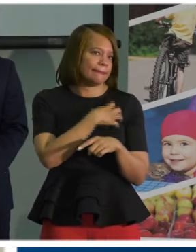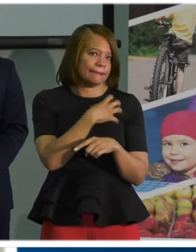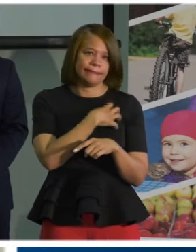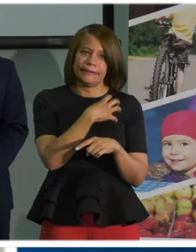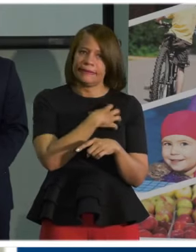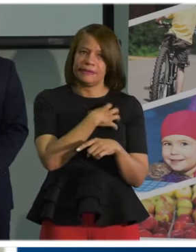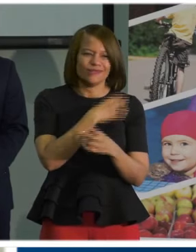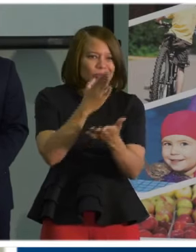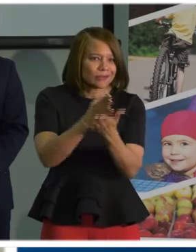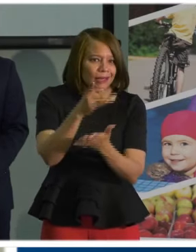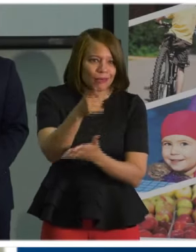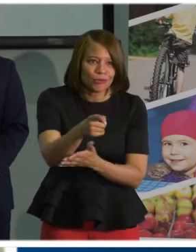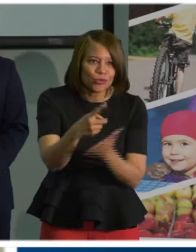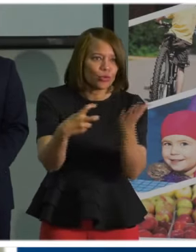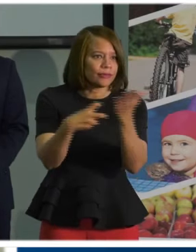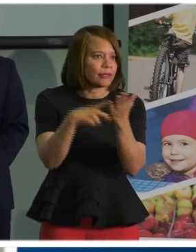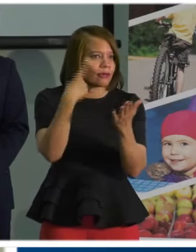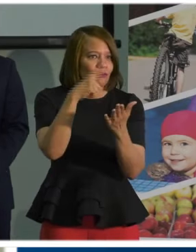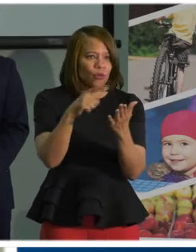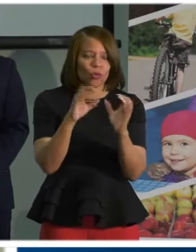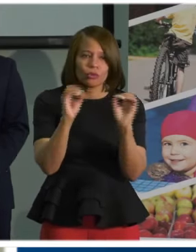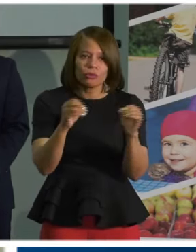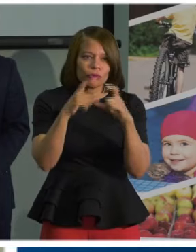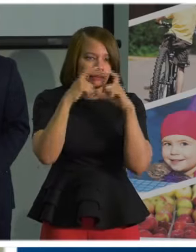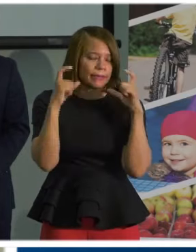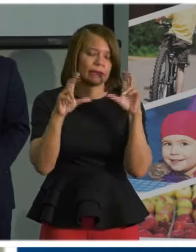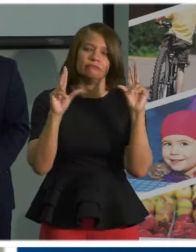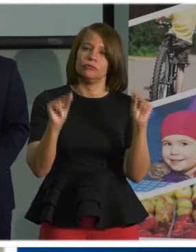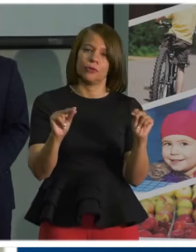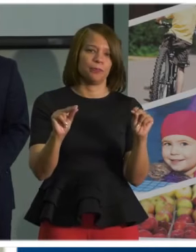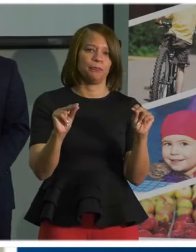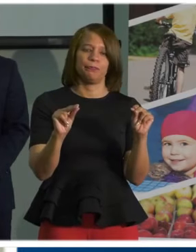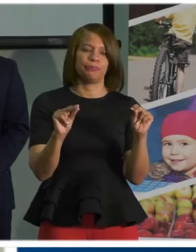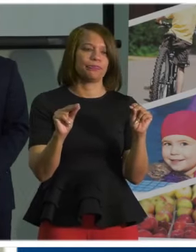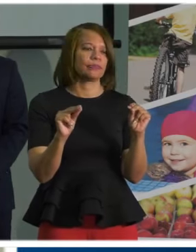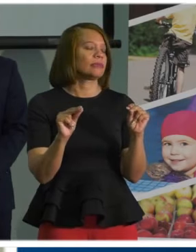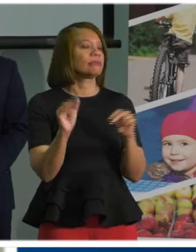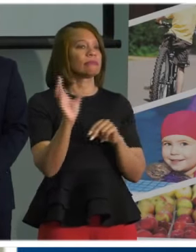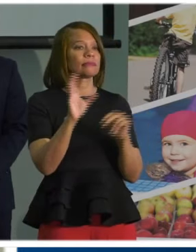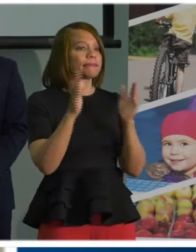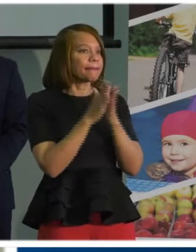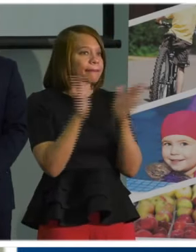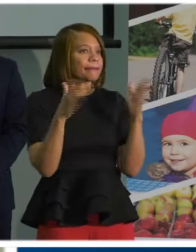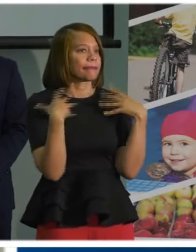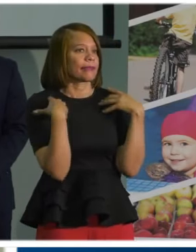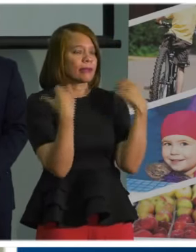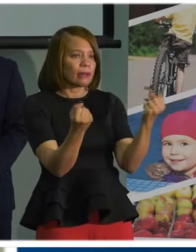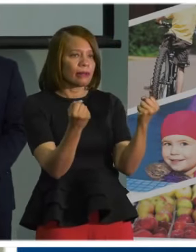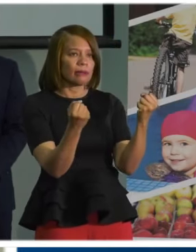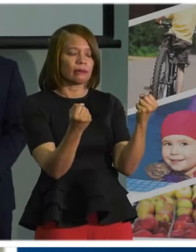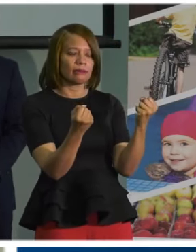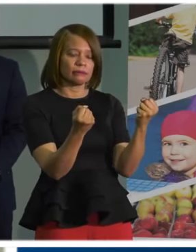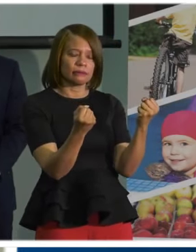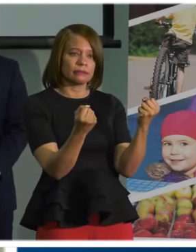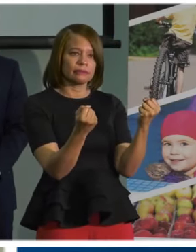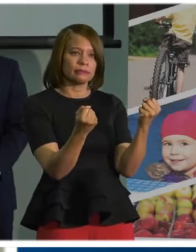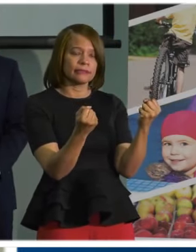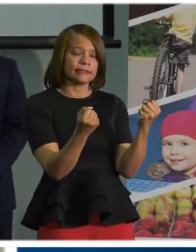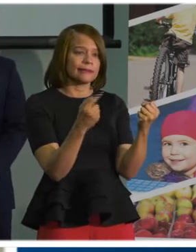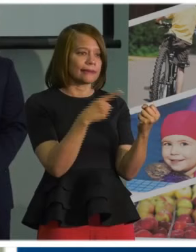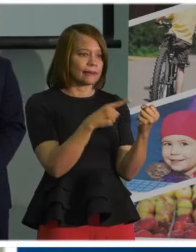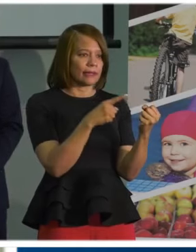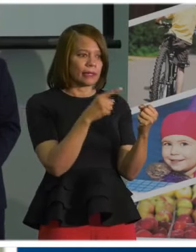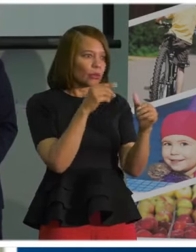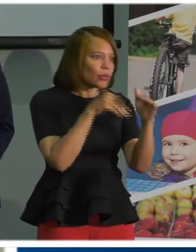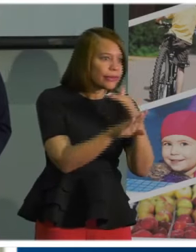to issue citations, and Columbus Public Health is, uh, not, uh, going to be going